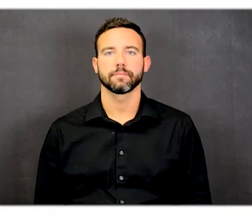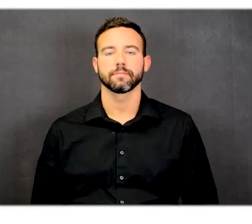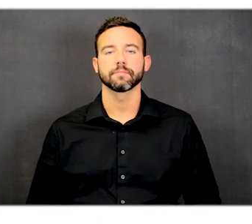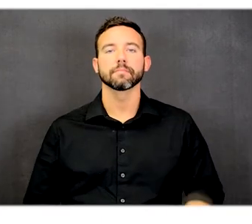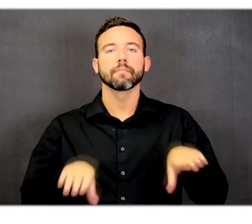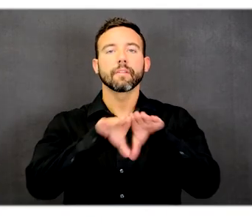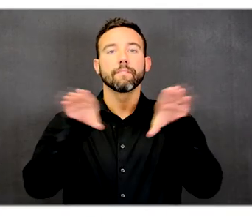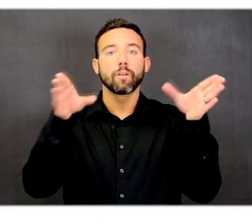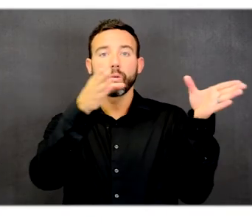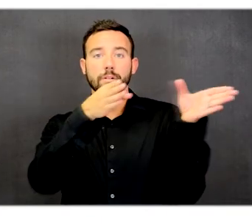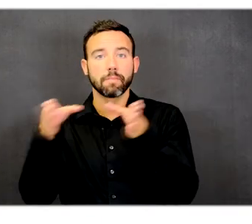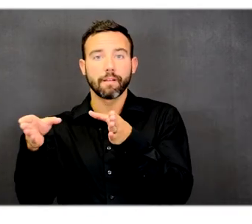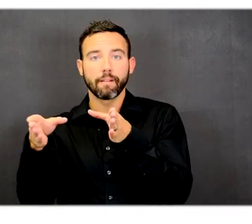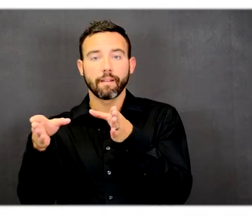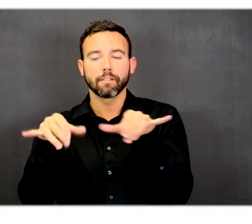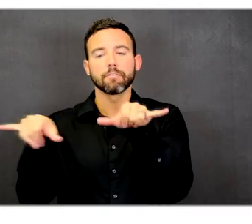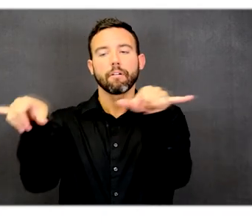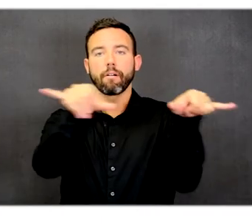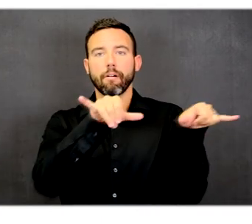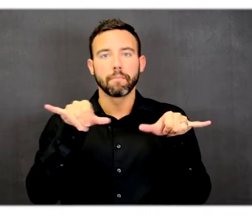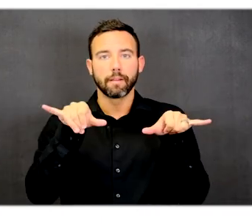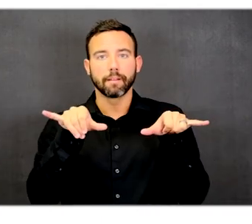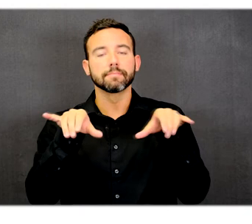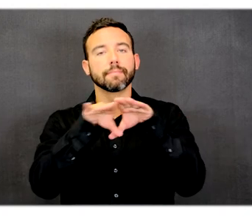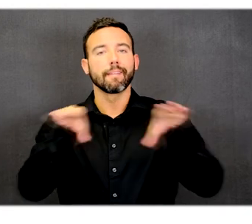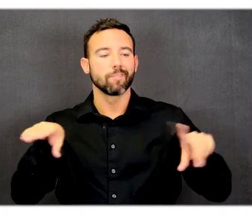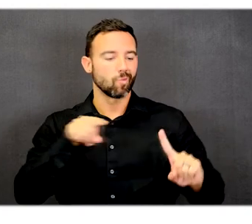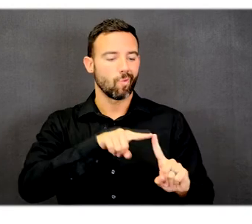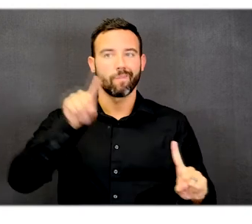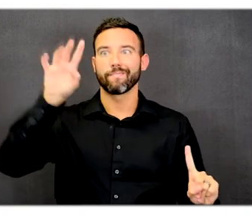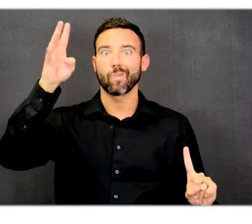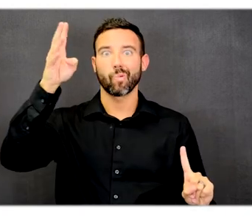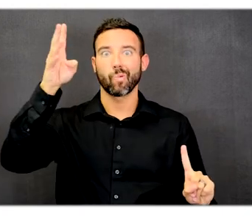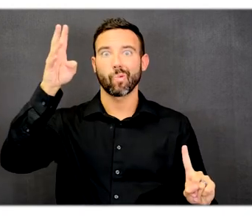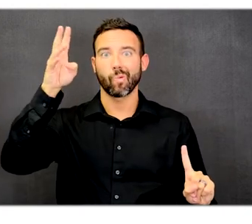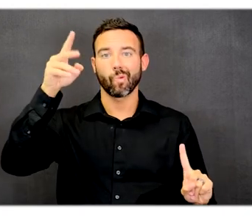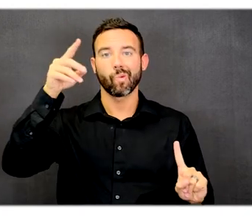Floor plan, commonality levels 1 through 4, conference rooms.